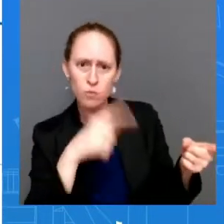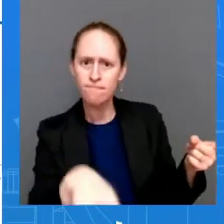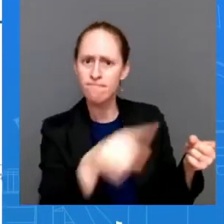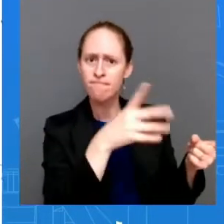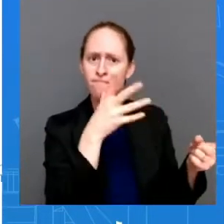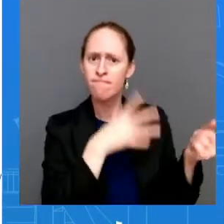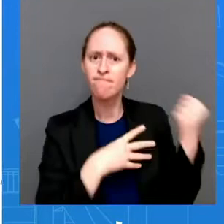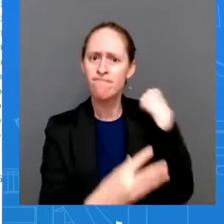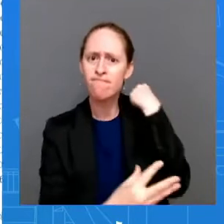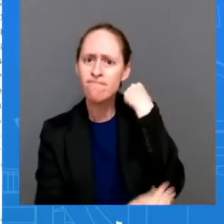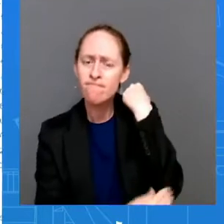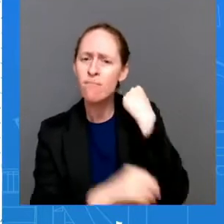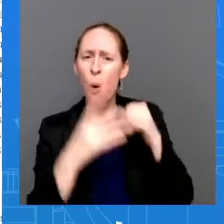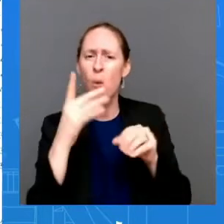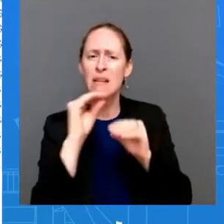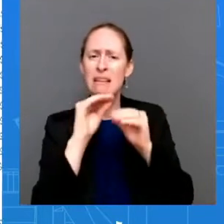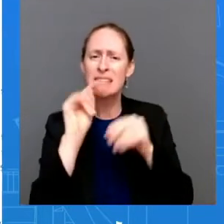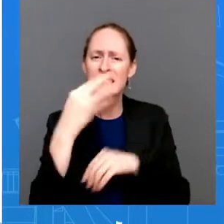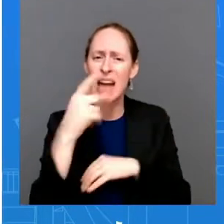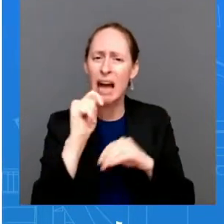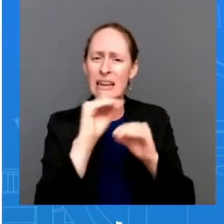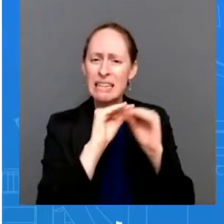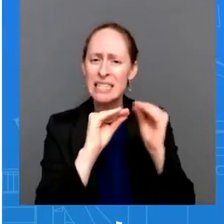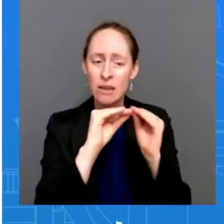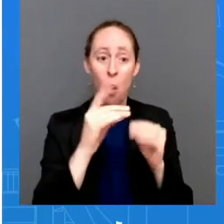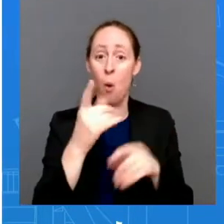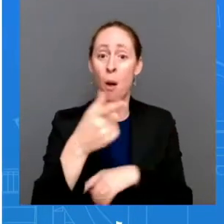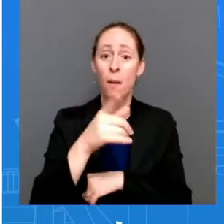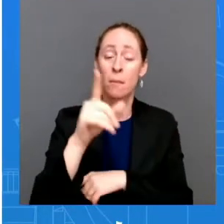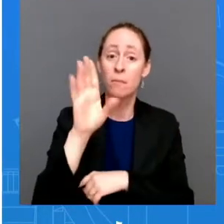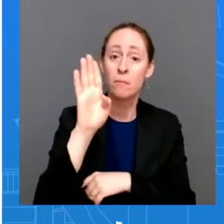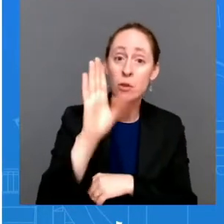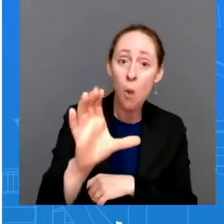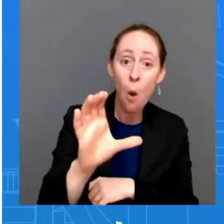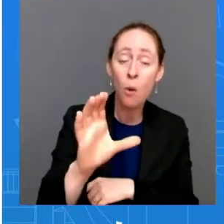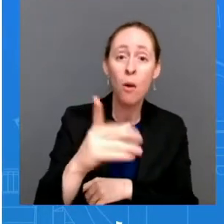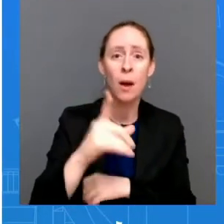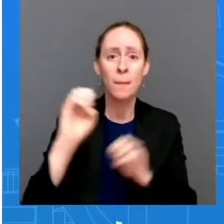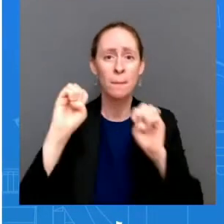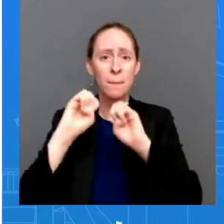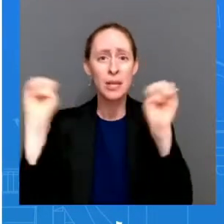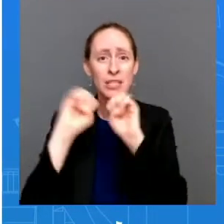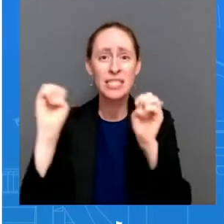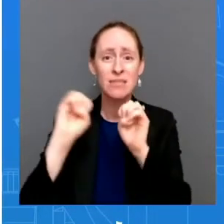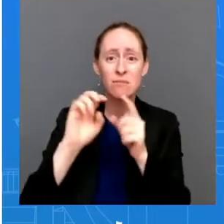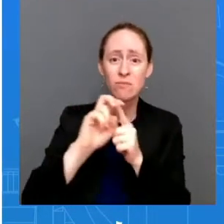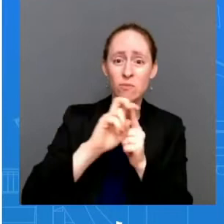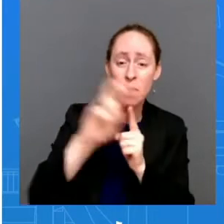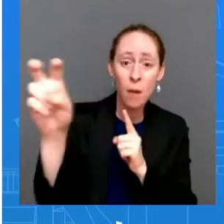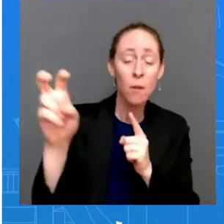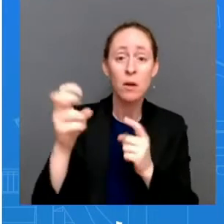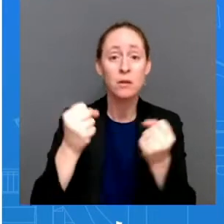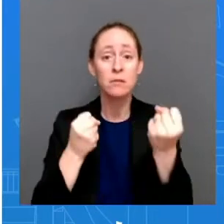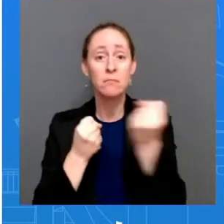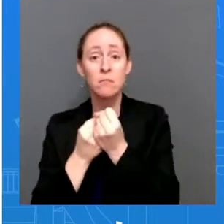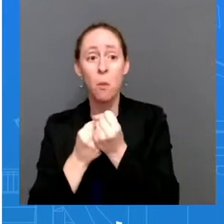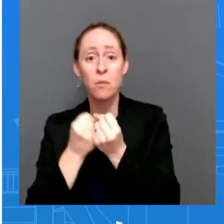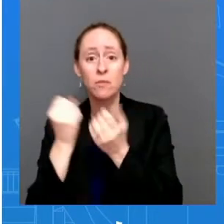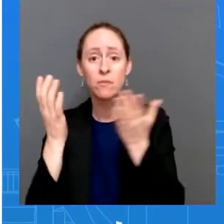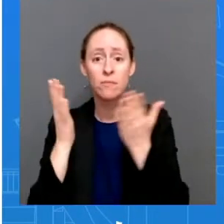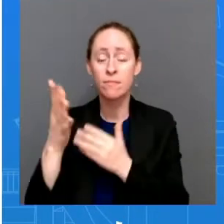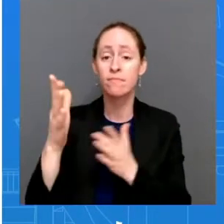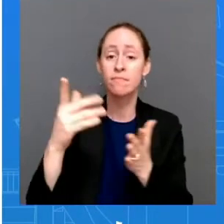non-emergency medical transportation, and support services like targeted case management, which allows healthcare providers to help